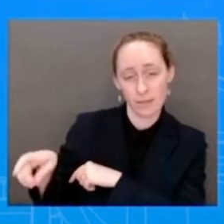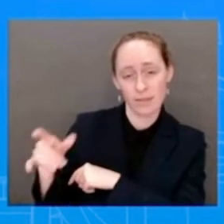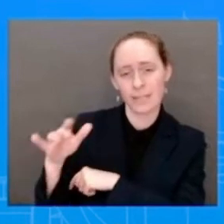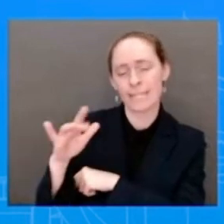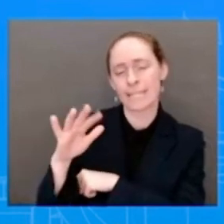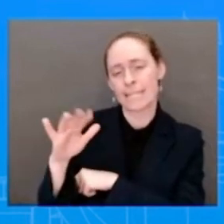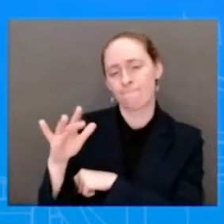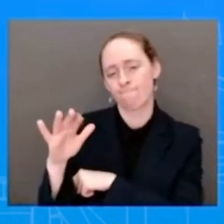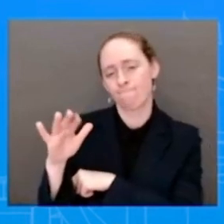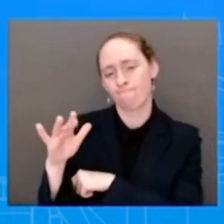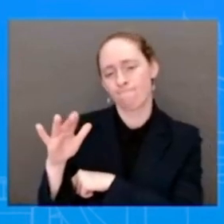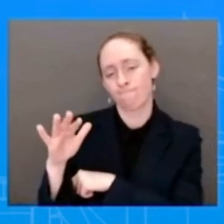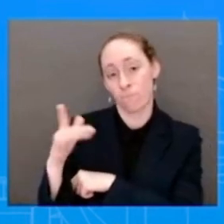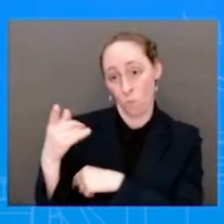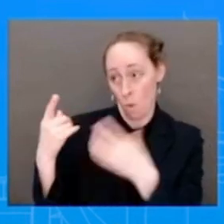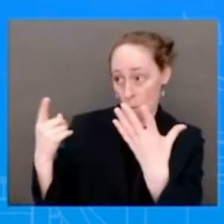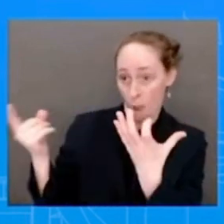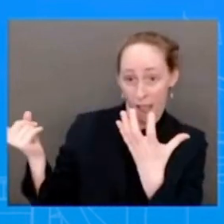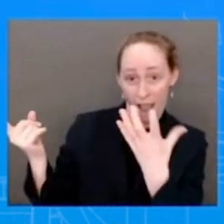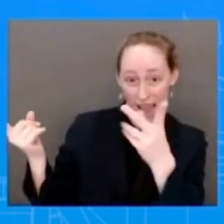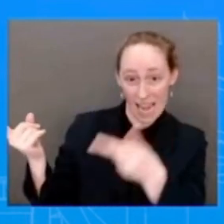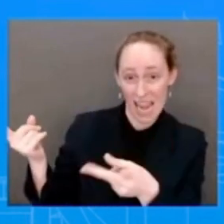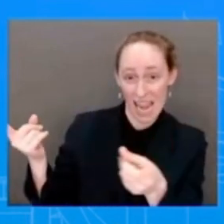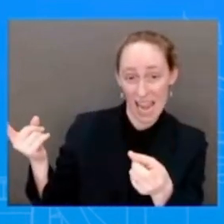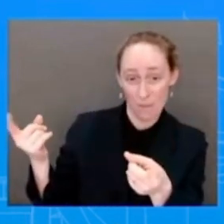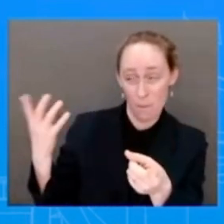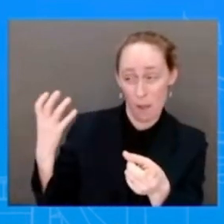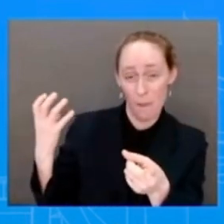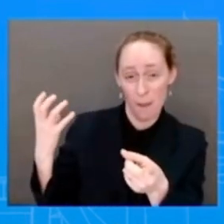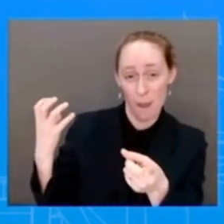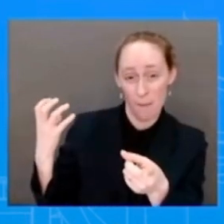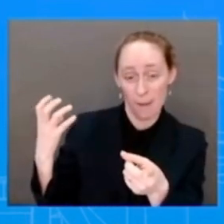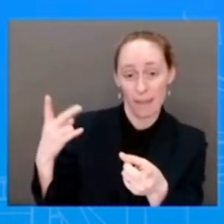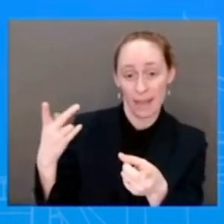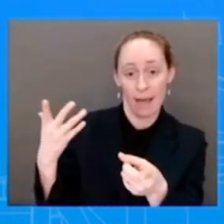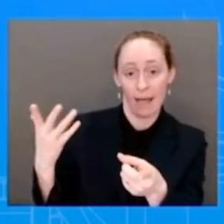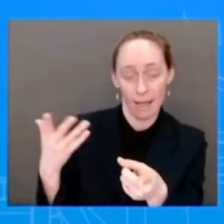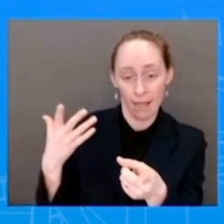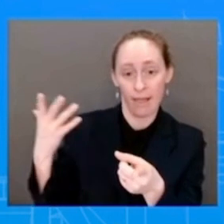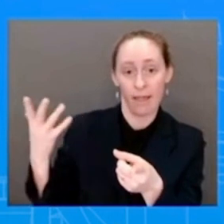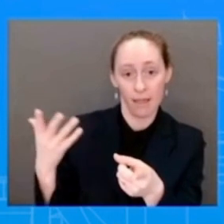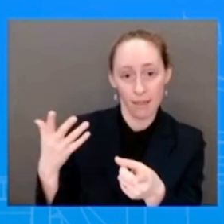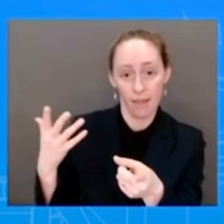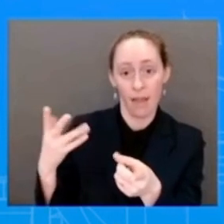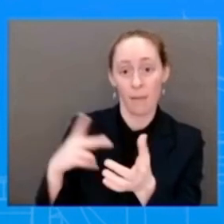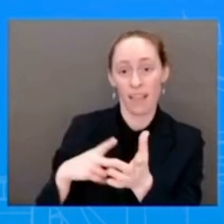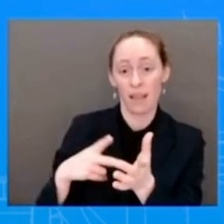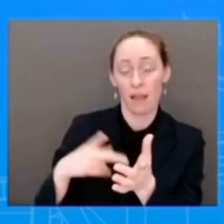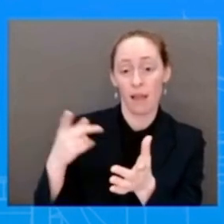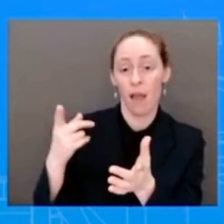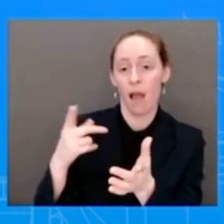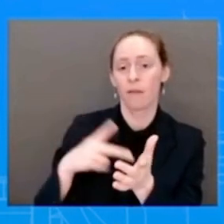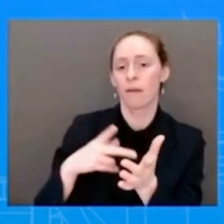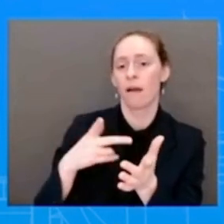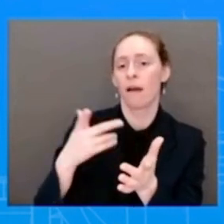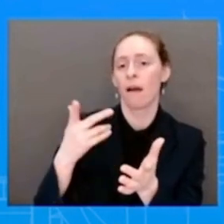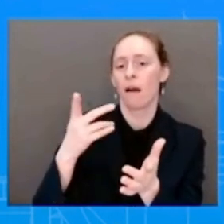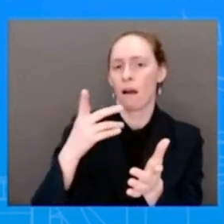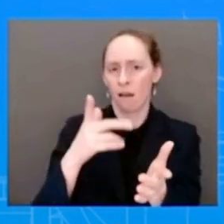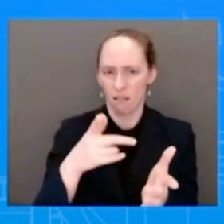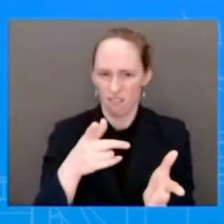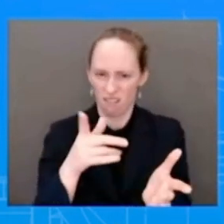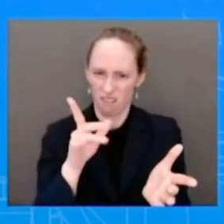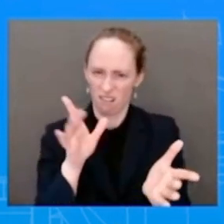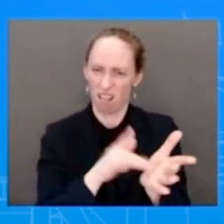constitutional duty, which is lift the debt ceiling. And so, let's see. Let's see what the House Republican Conference